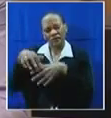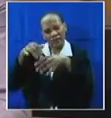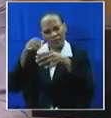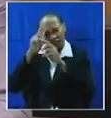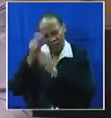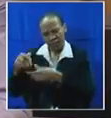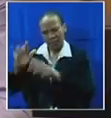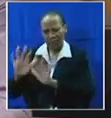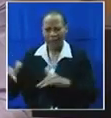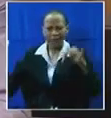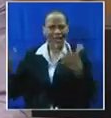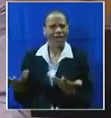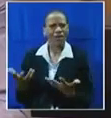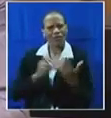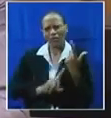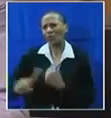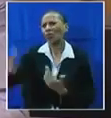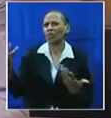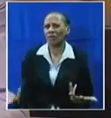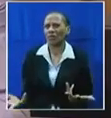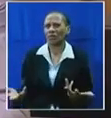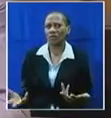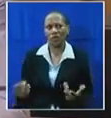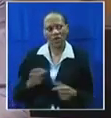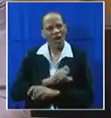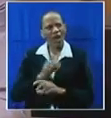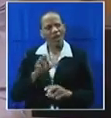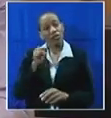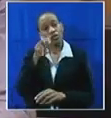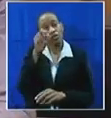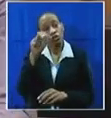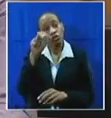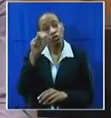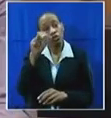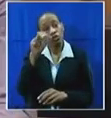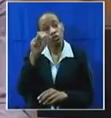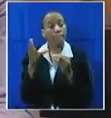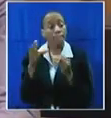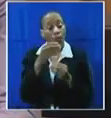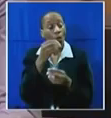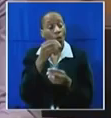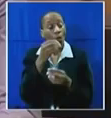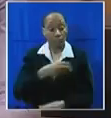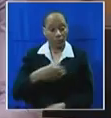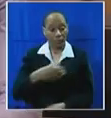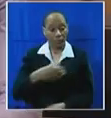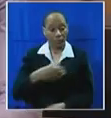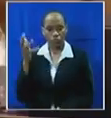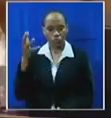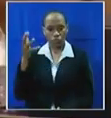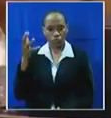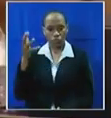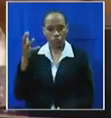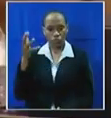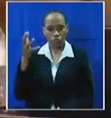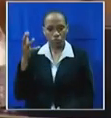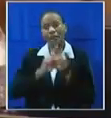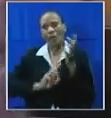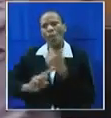I don't know what he's responding to because he's not listening to the sound of the President. And he left with bodyguards and eyes. Thank you very much.